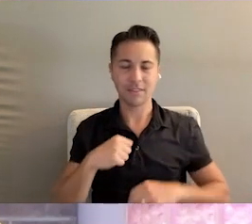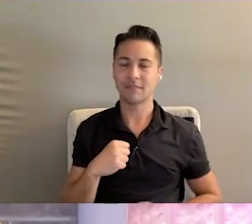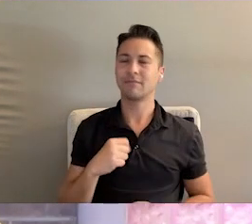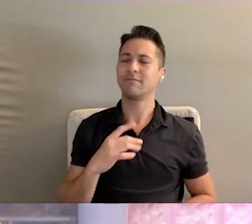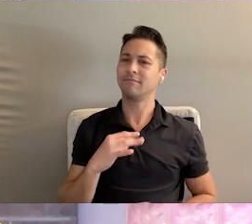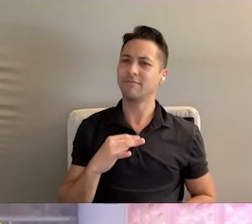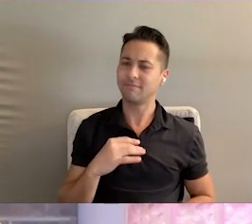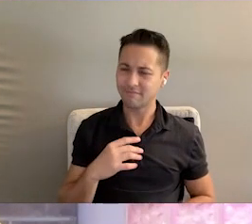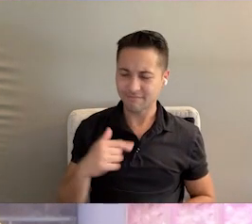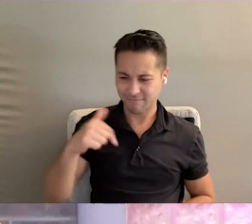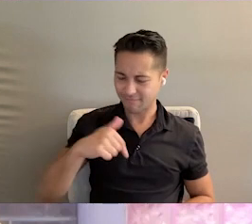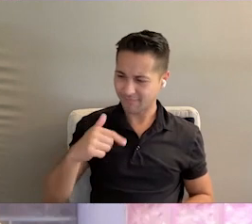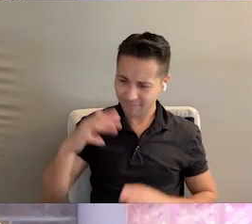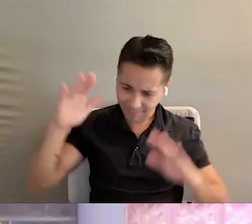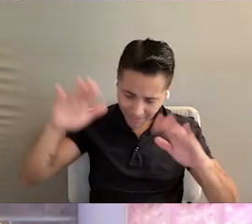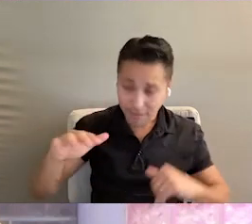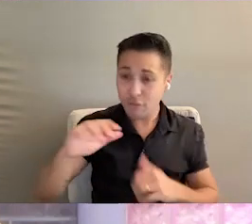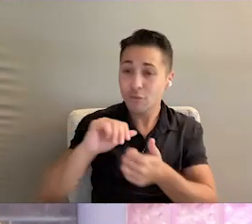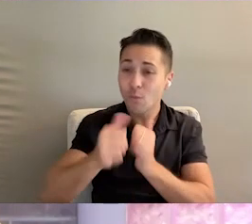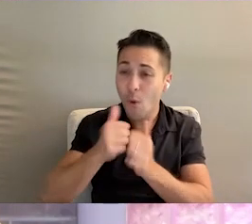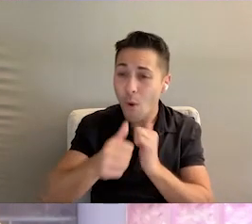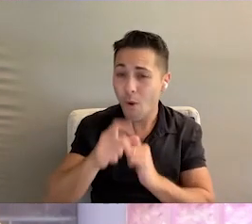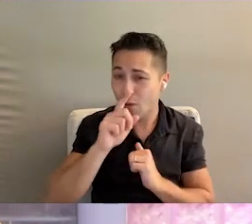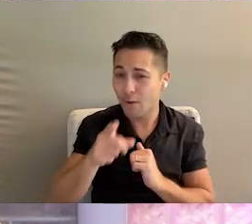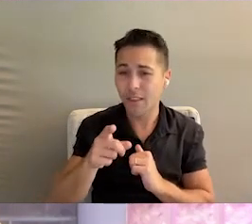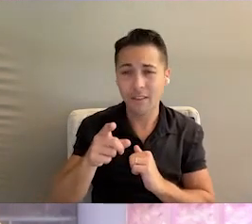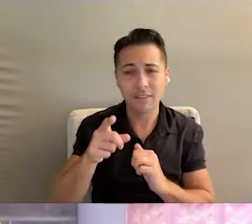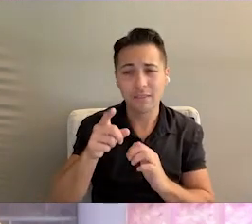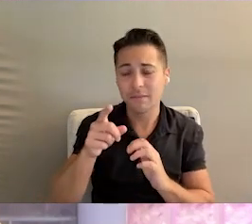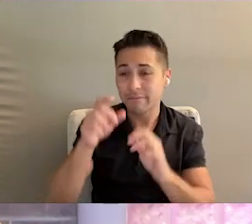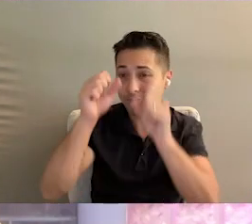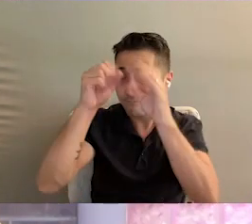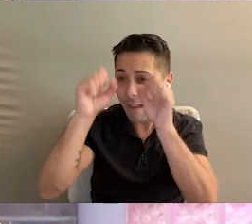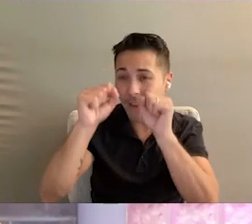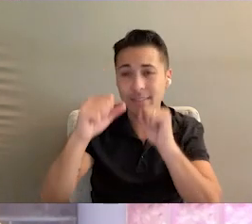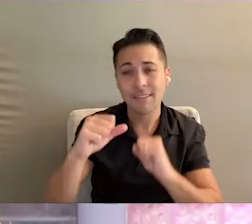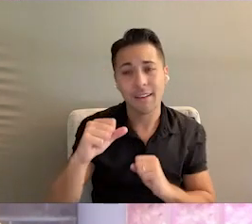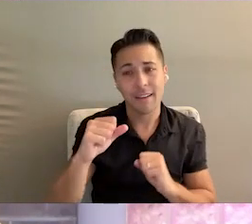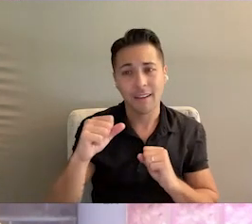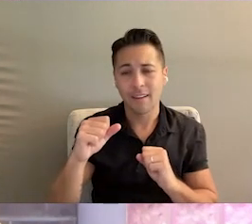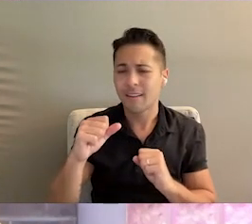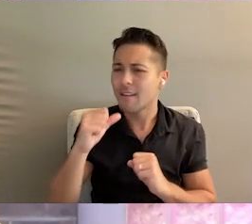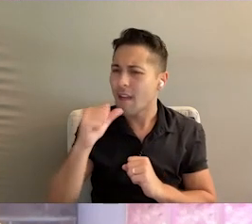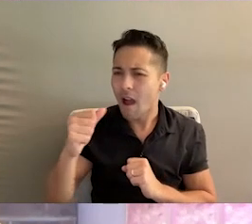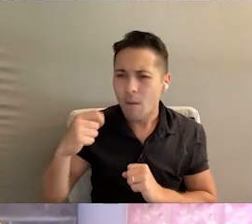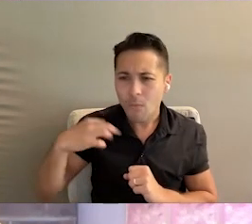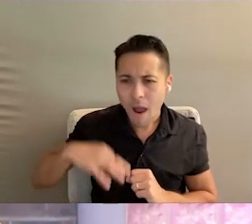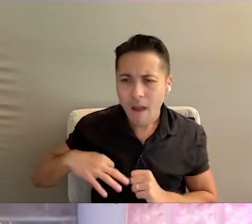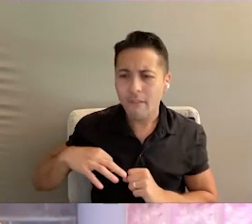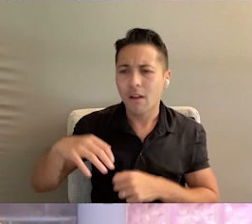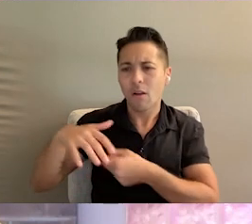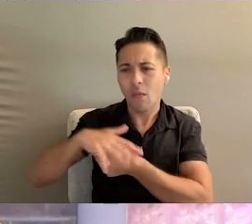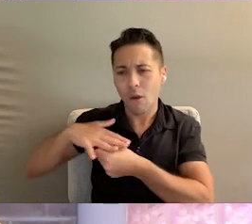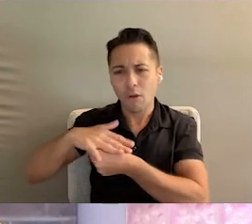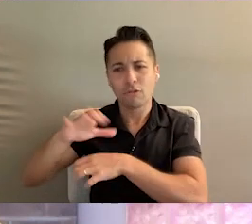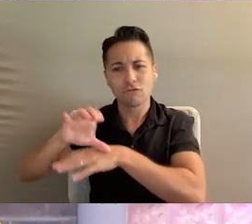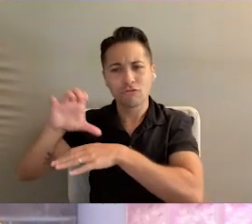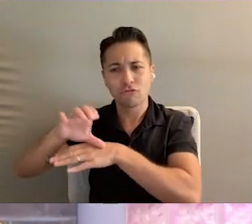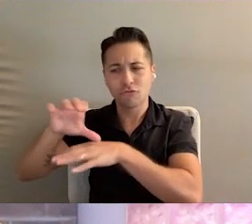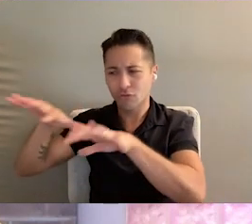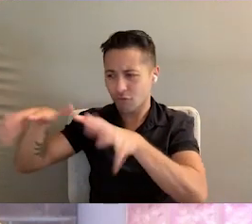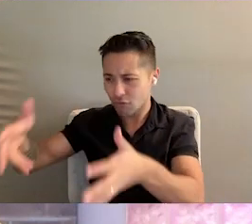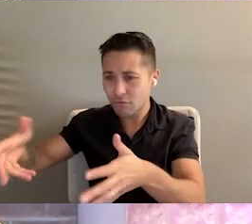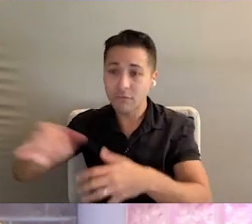is what it's all about. Using sports as a convener, an amazing not-for-profit, a passionate local church